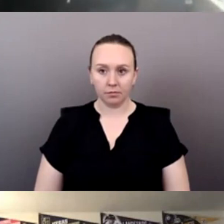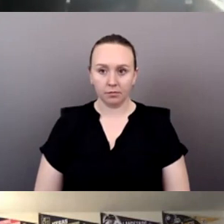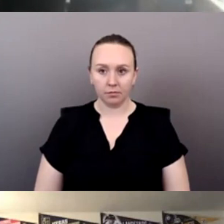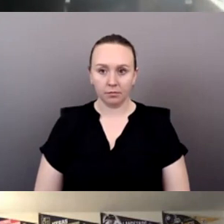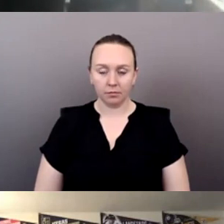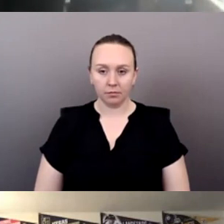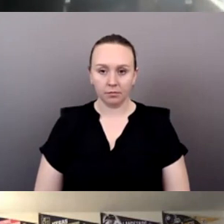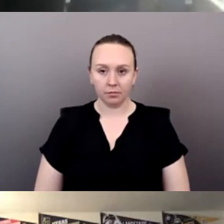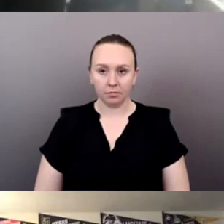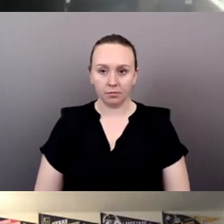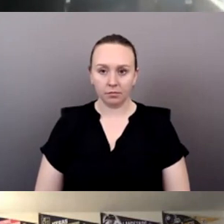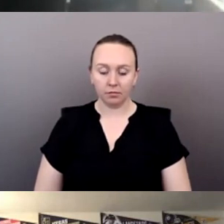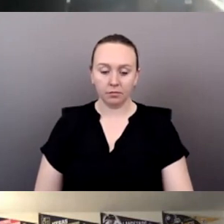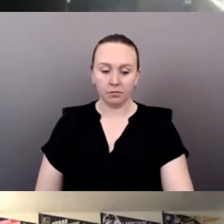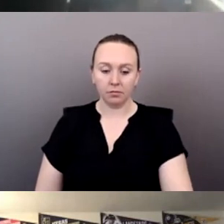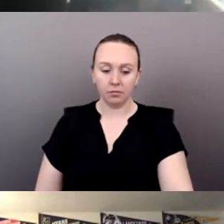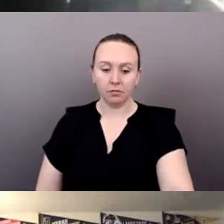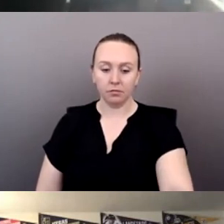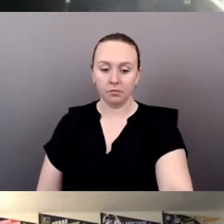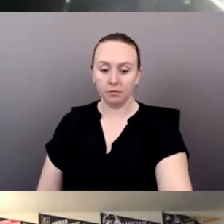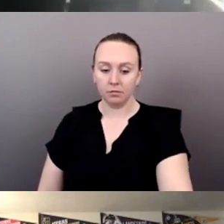Oh, wow.